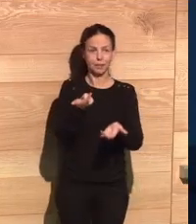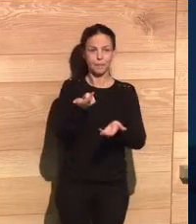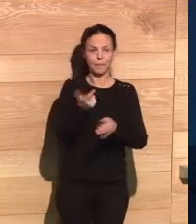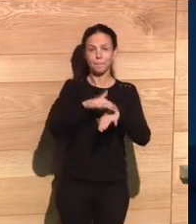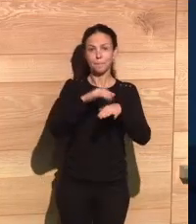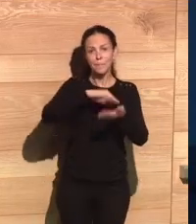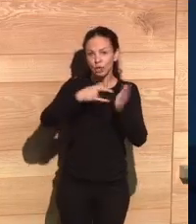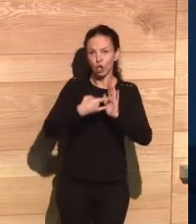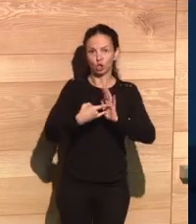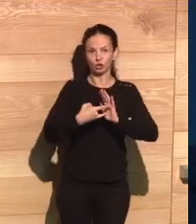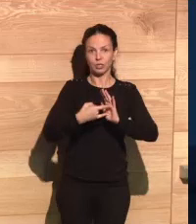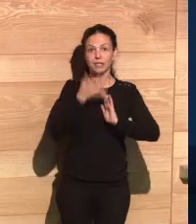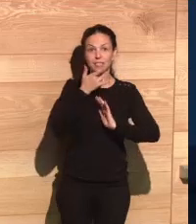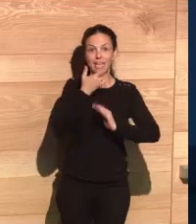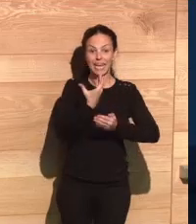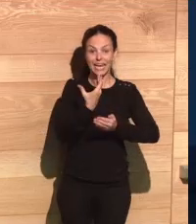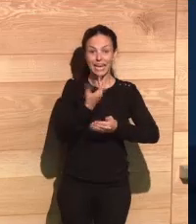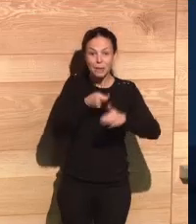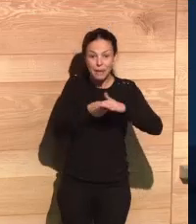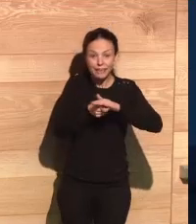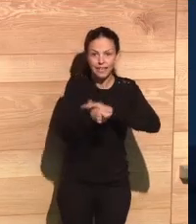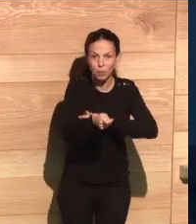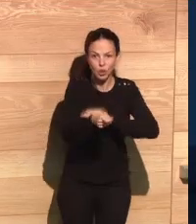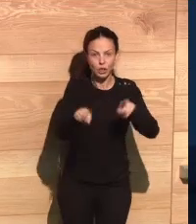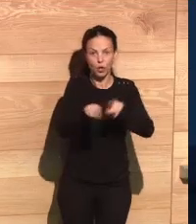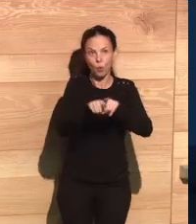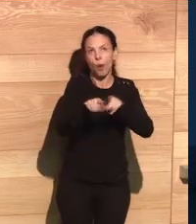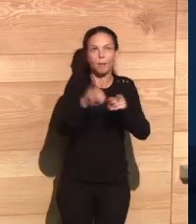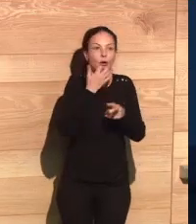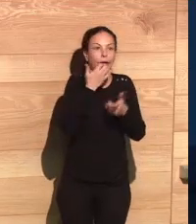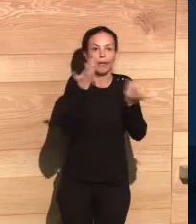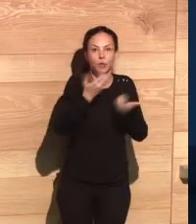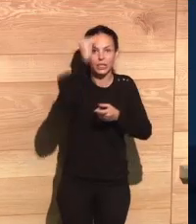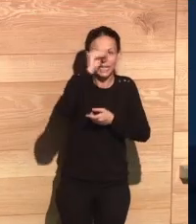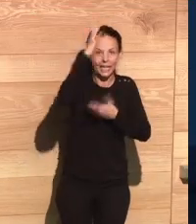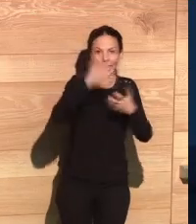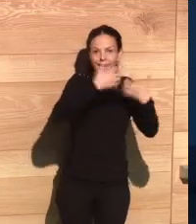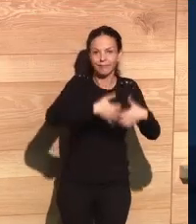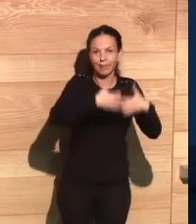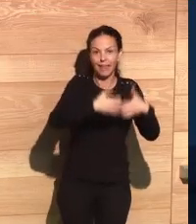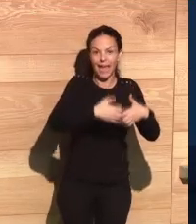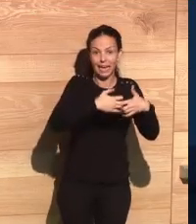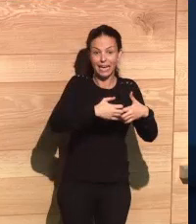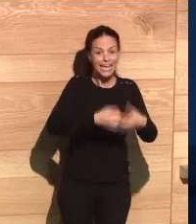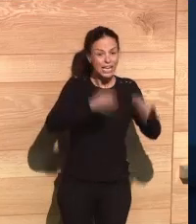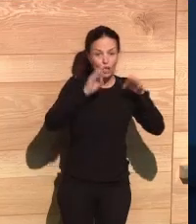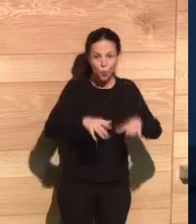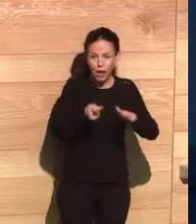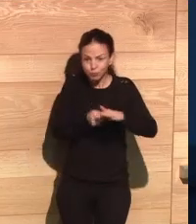privacy, but we need to invest much more on these methods. If we invested